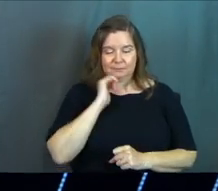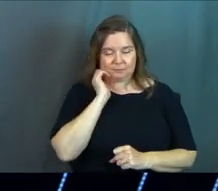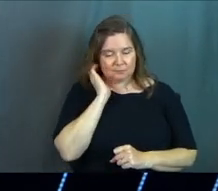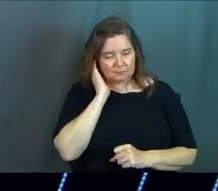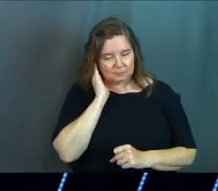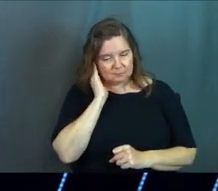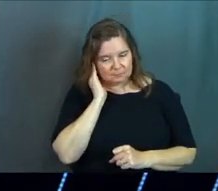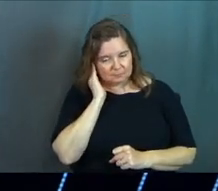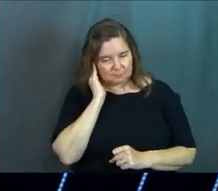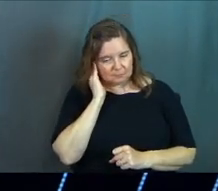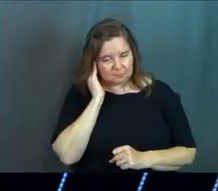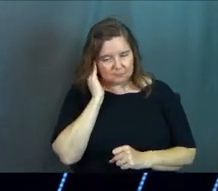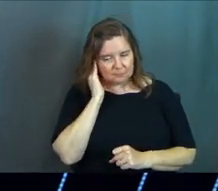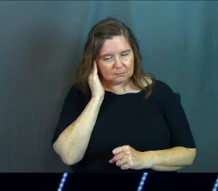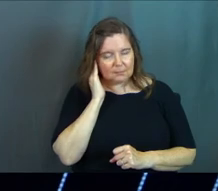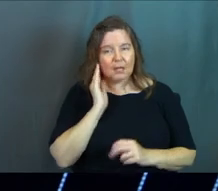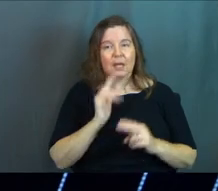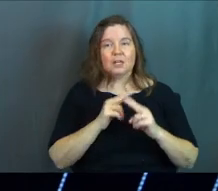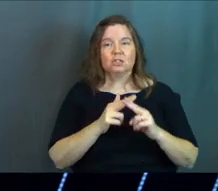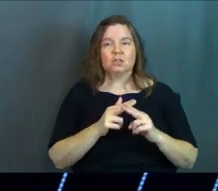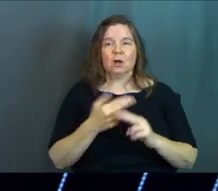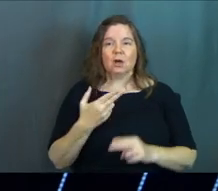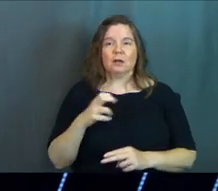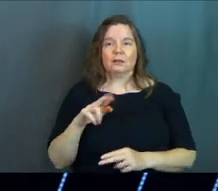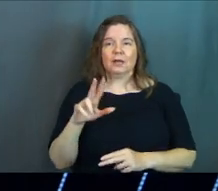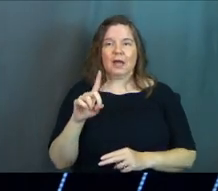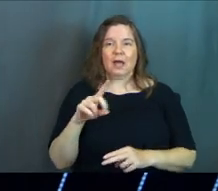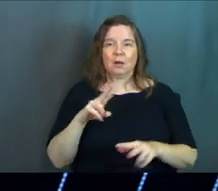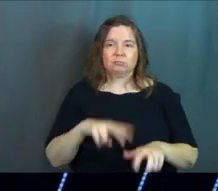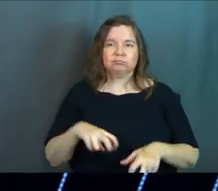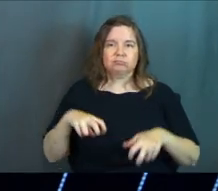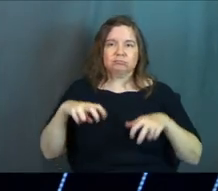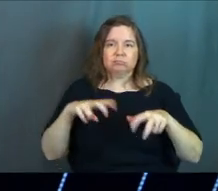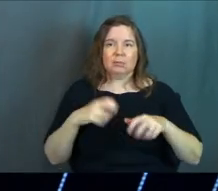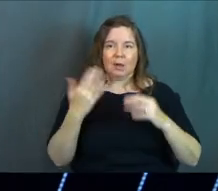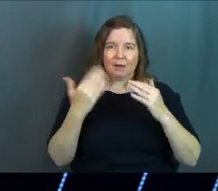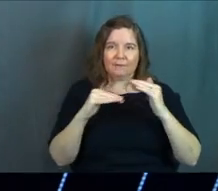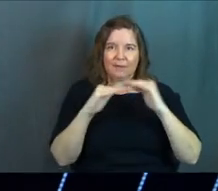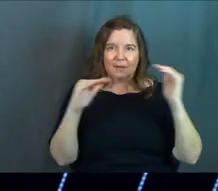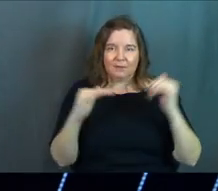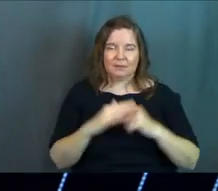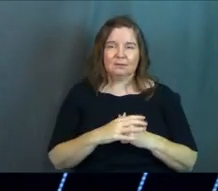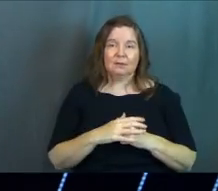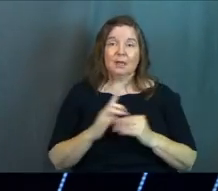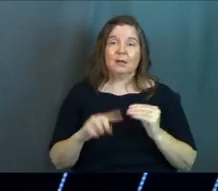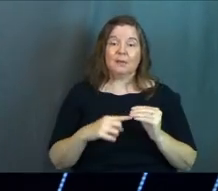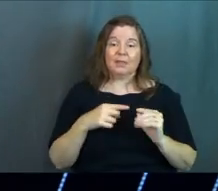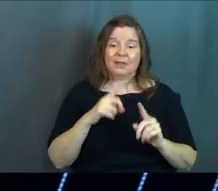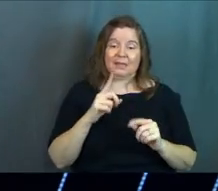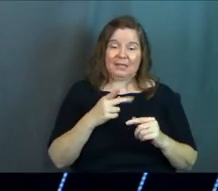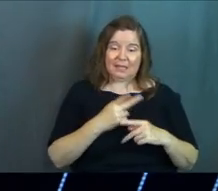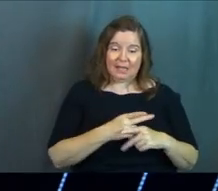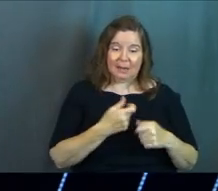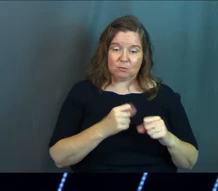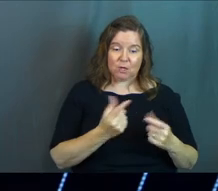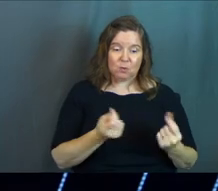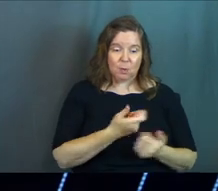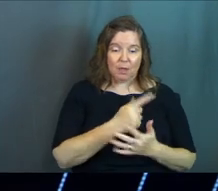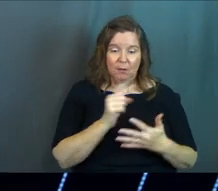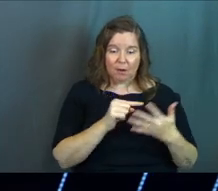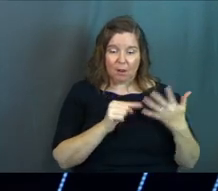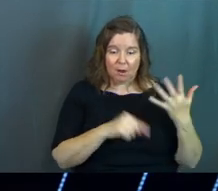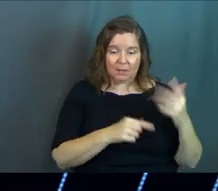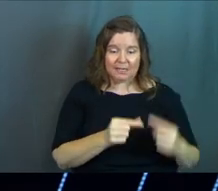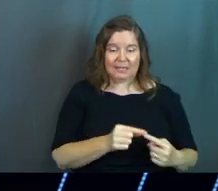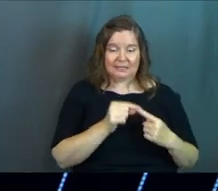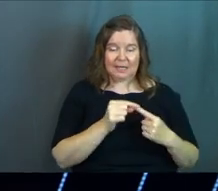And it's all about the fact, it's called The Hound of Heaven. It's all about the fact that he kept trying to do anything else in